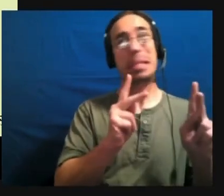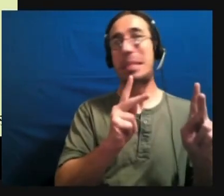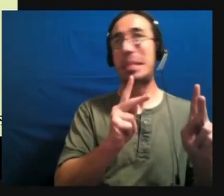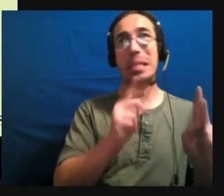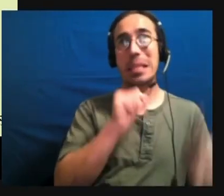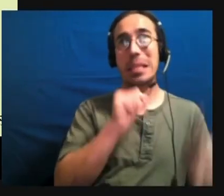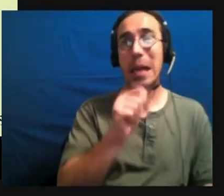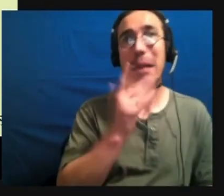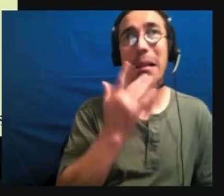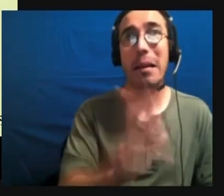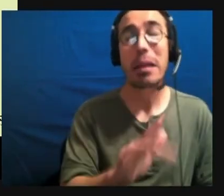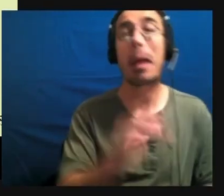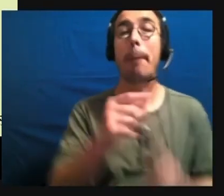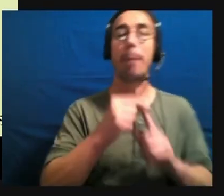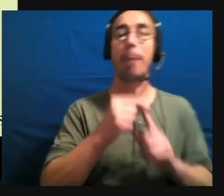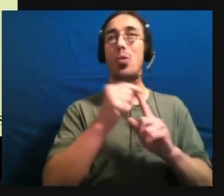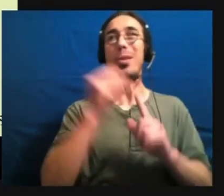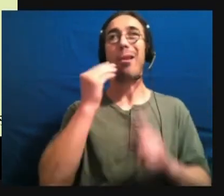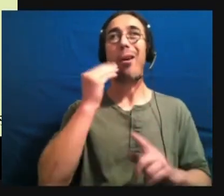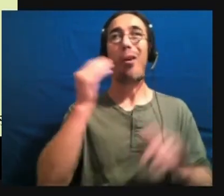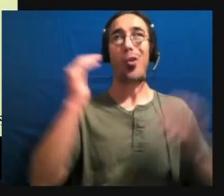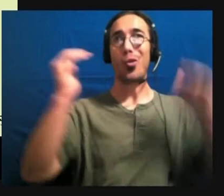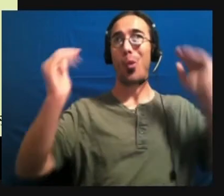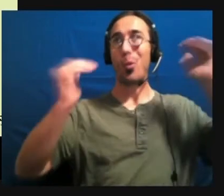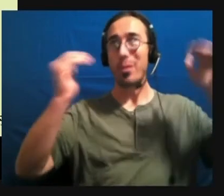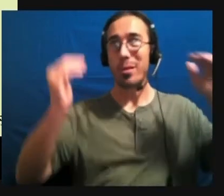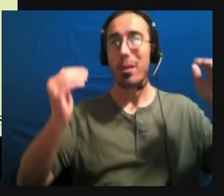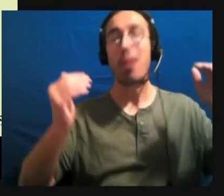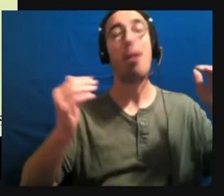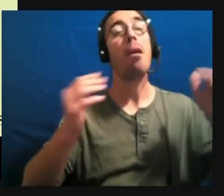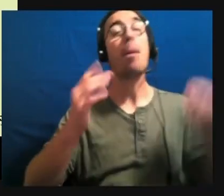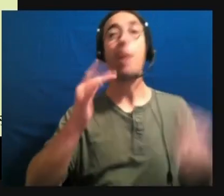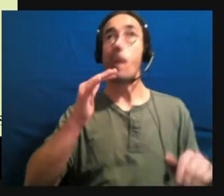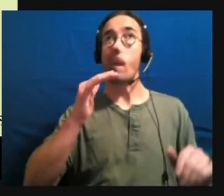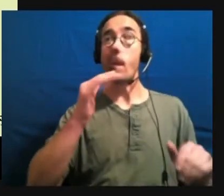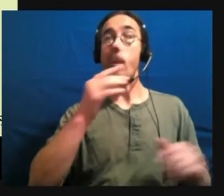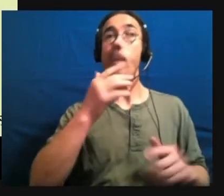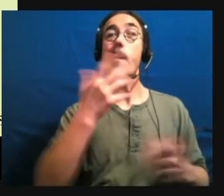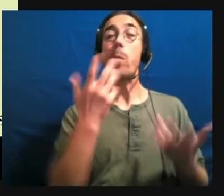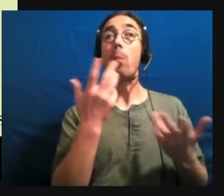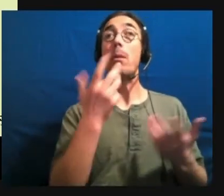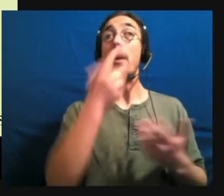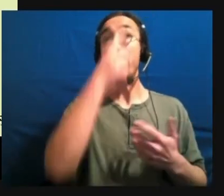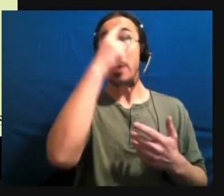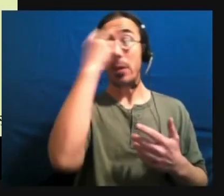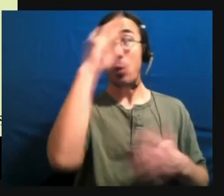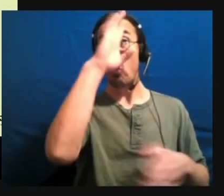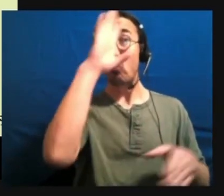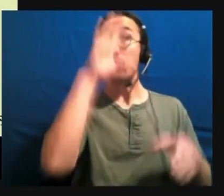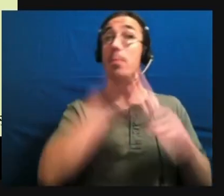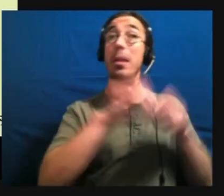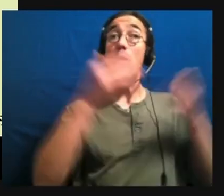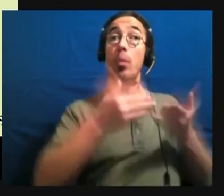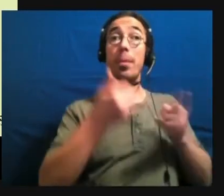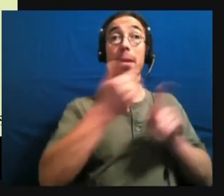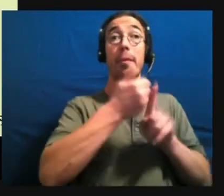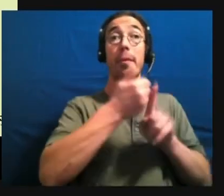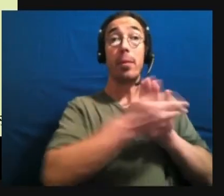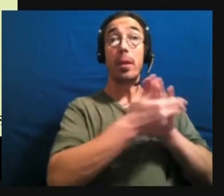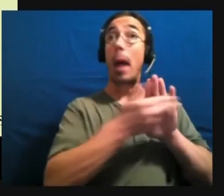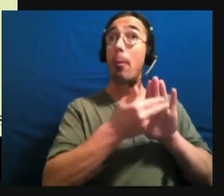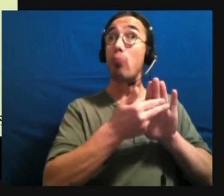adults. Um, especially because autism wasn't introduced as a diagnosable thing